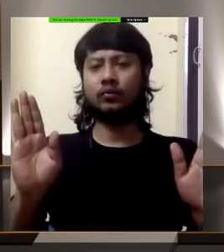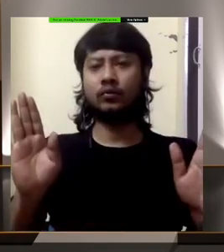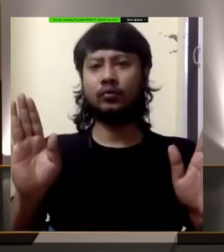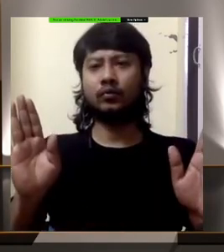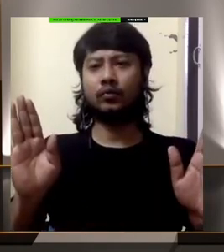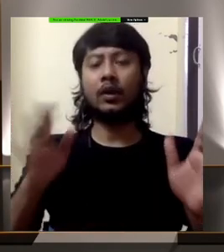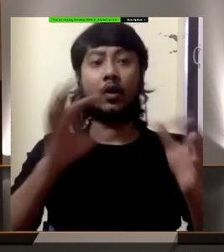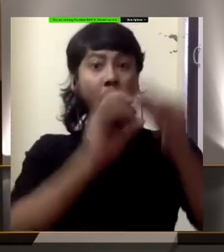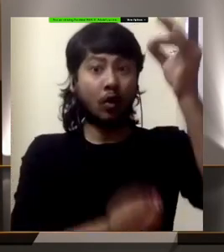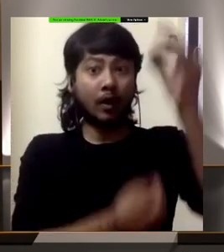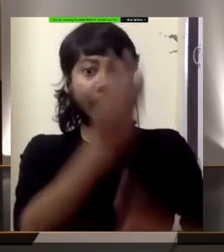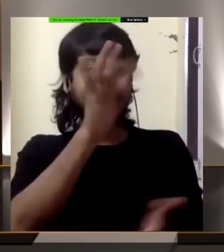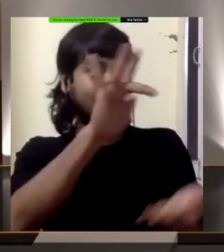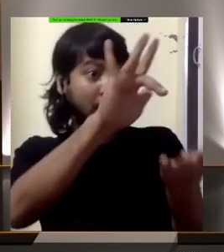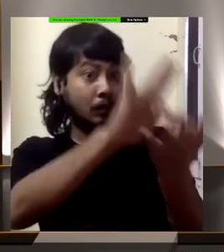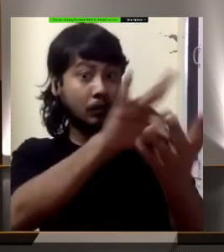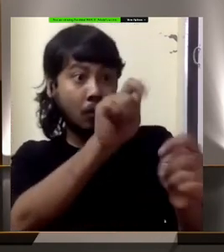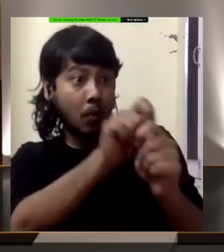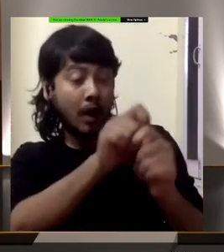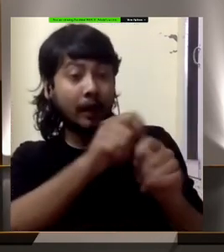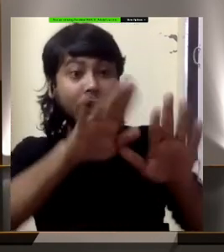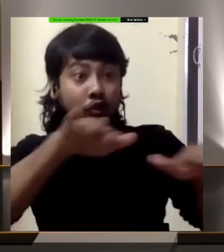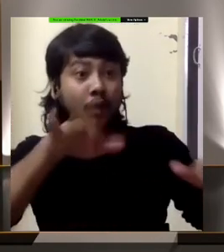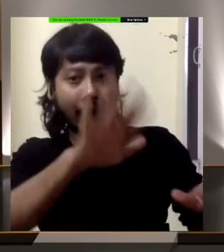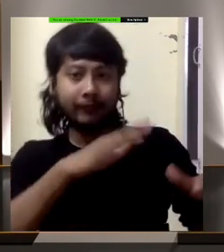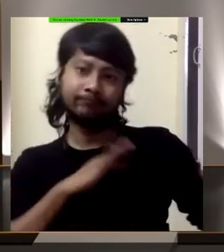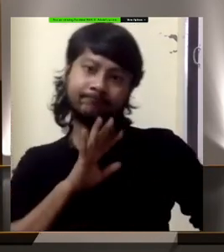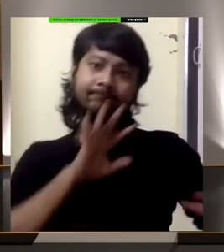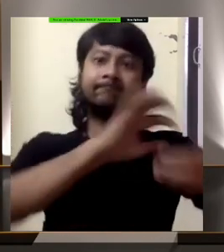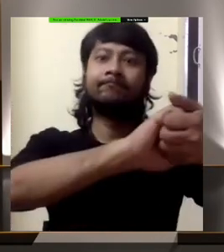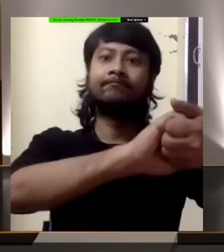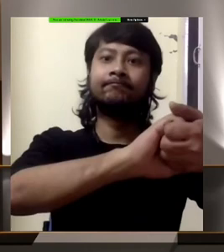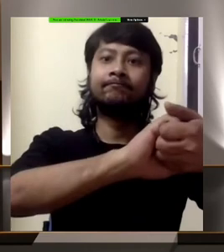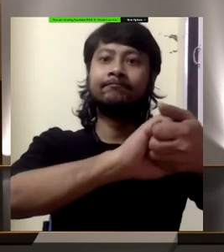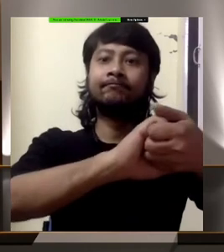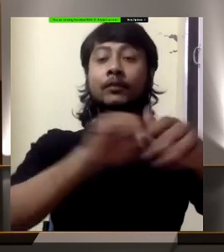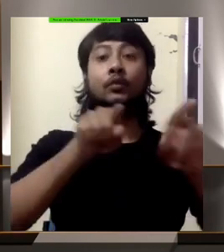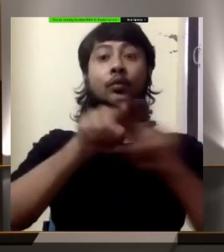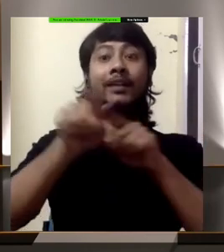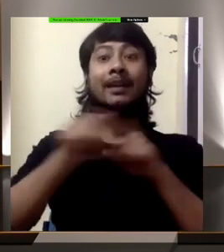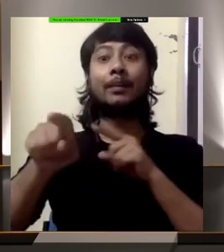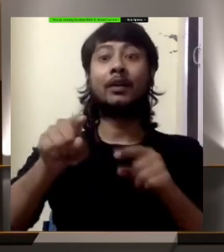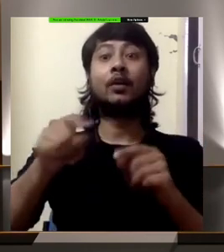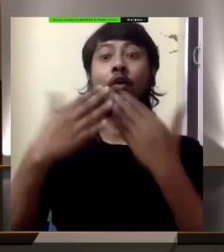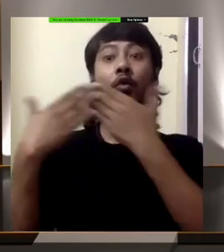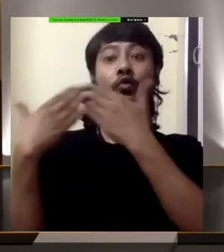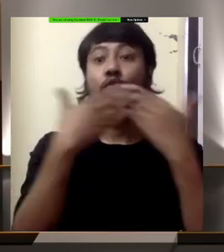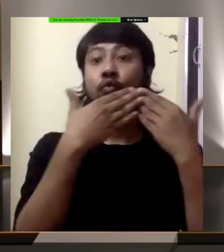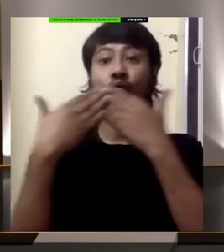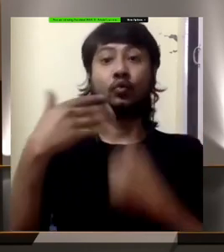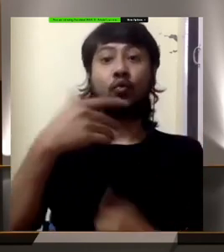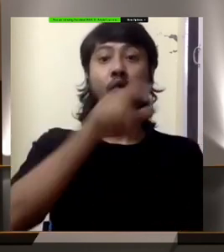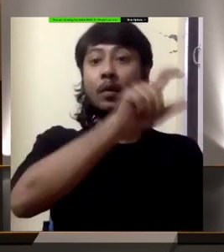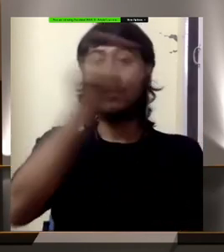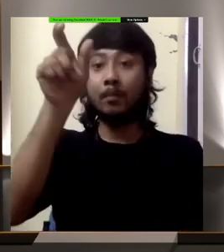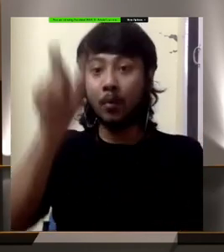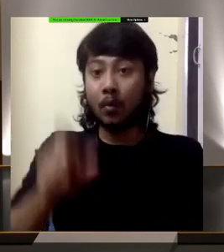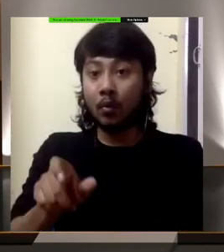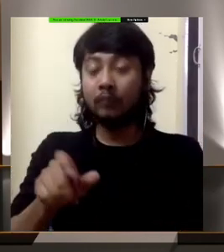We will thus be working with school boards, schools, teachers,